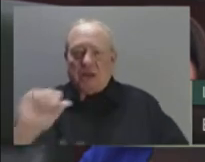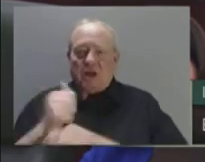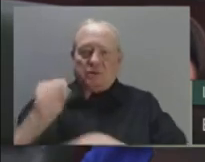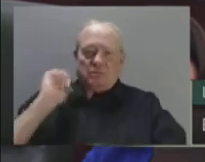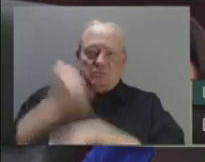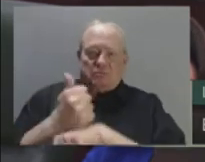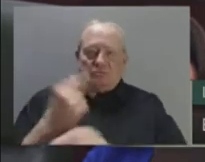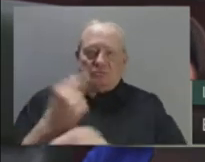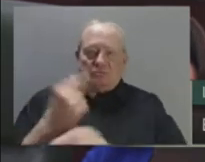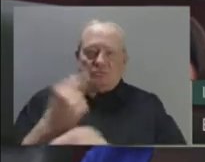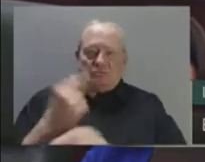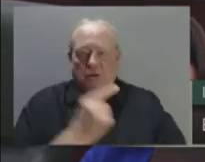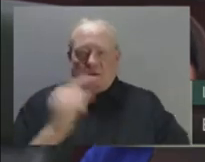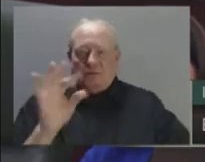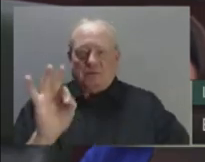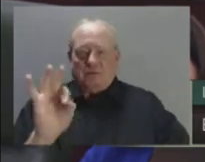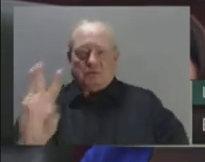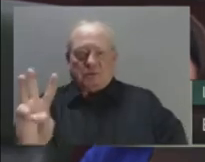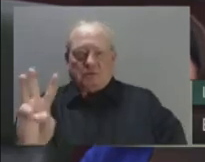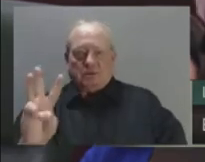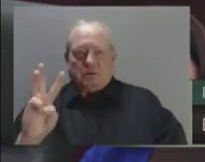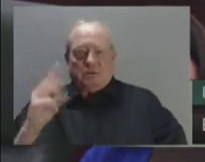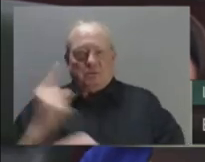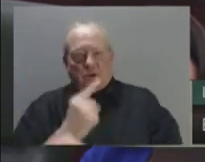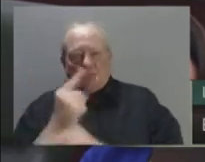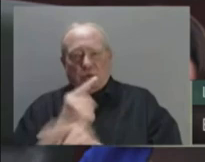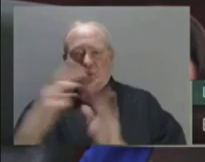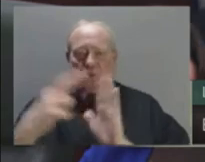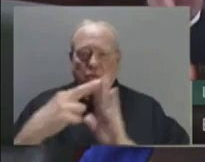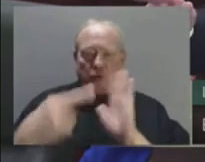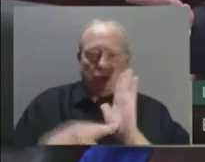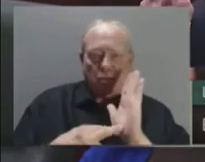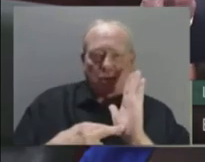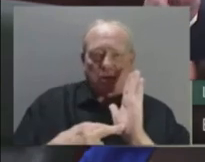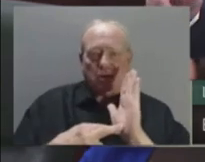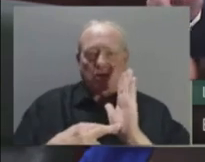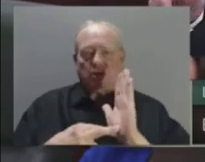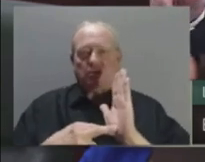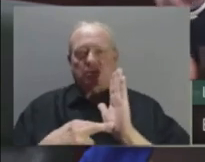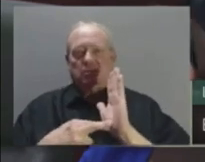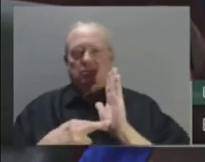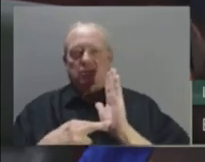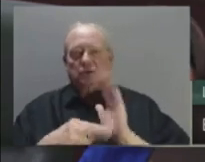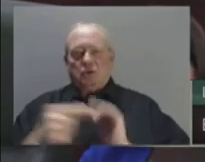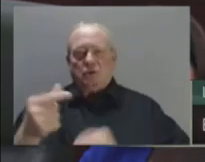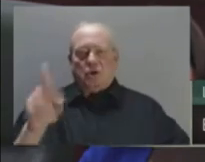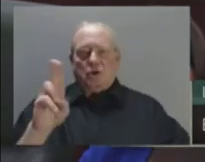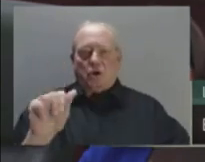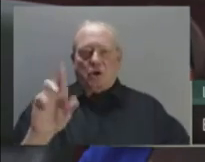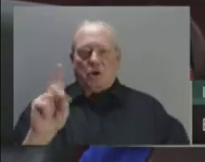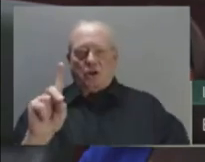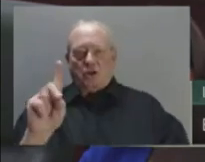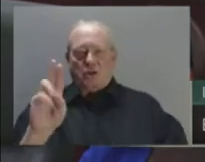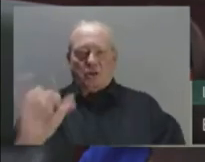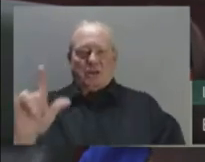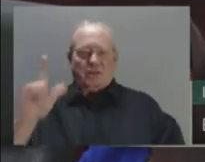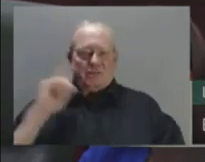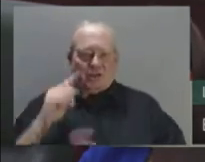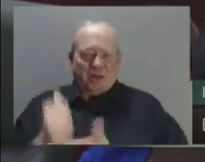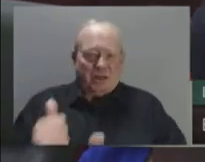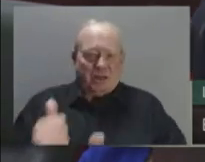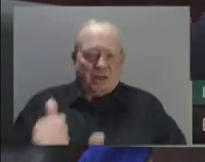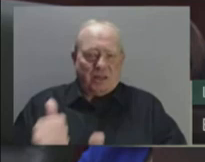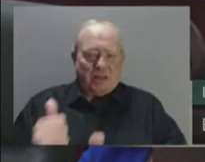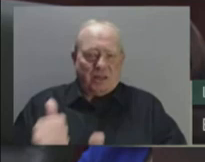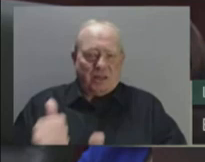guardrails. We're introducing legislation that will require a balanced budget. We'll limit year-over-year operating expense